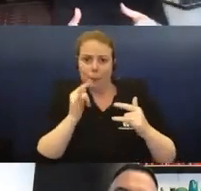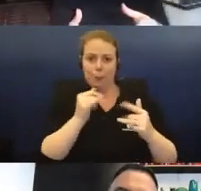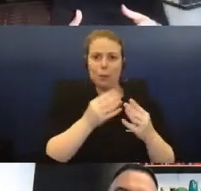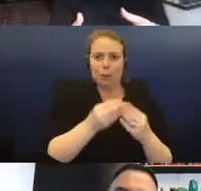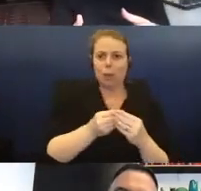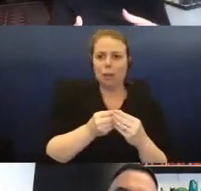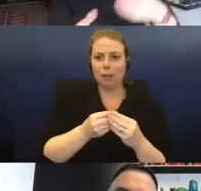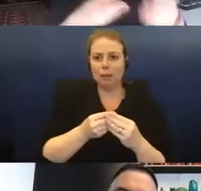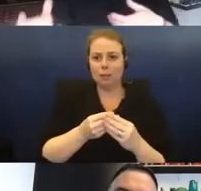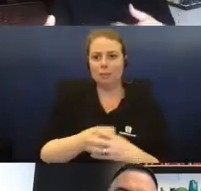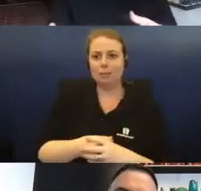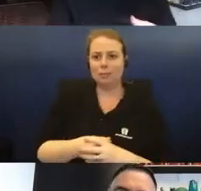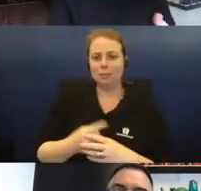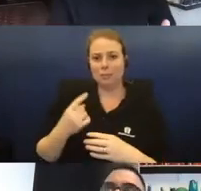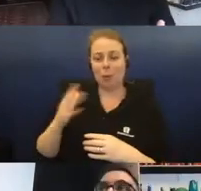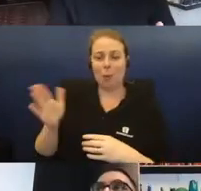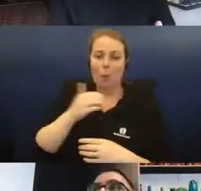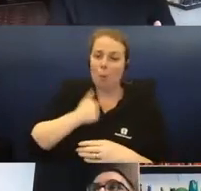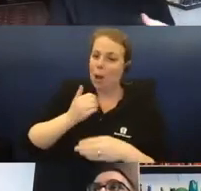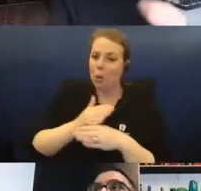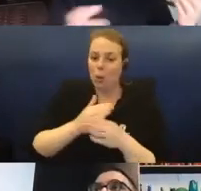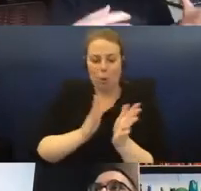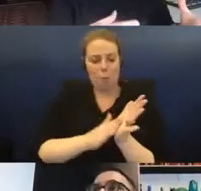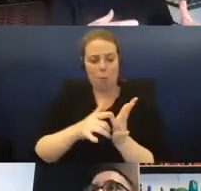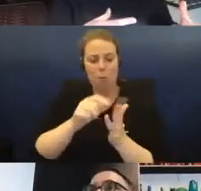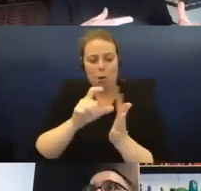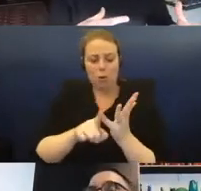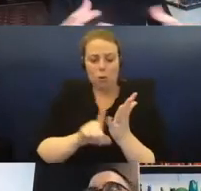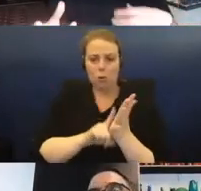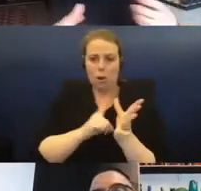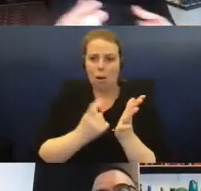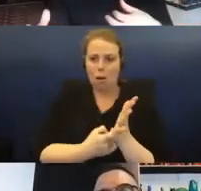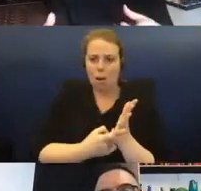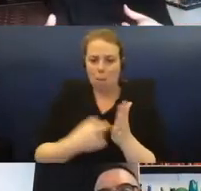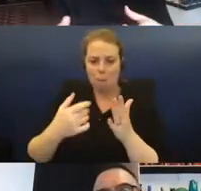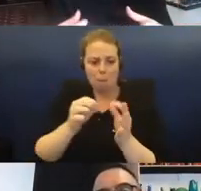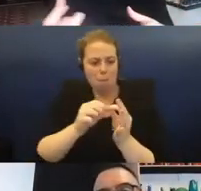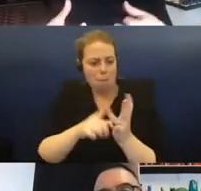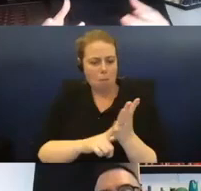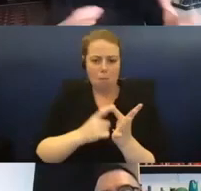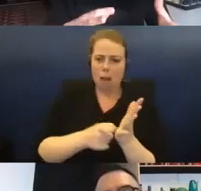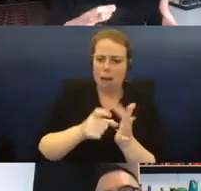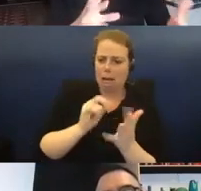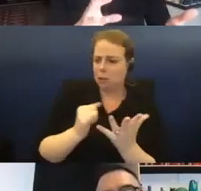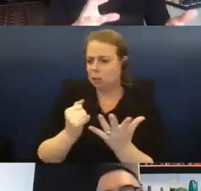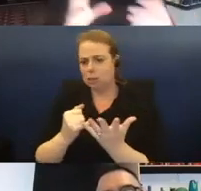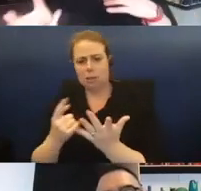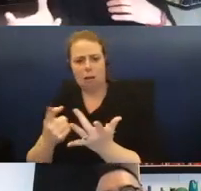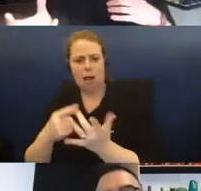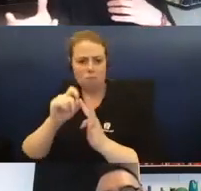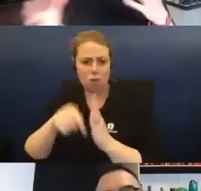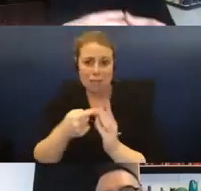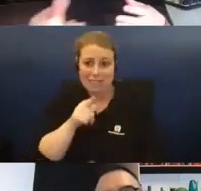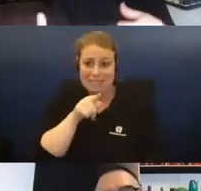all my work is modular with bollards or with all the projects I did or this, they're modular, and every